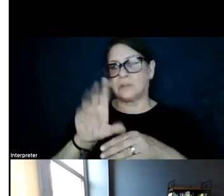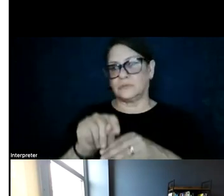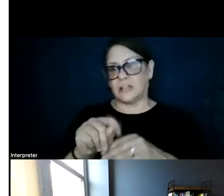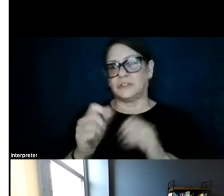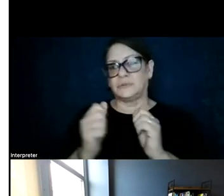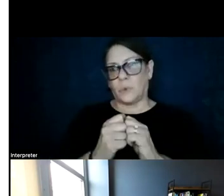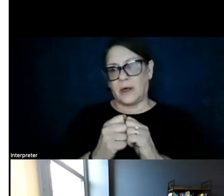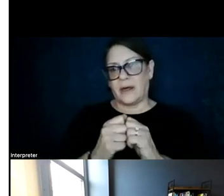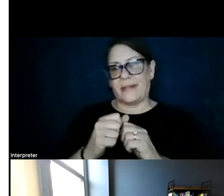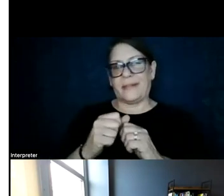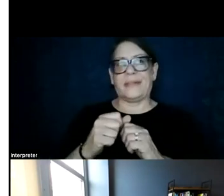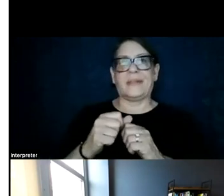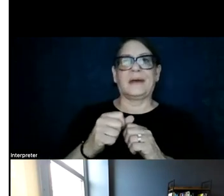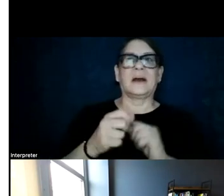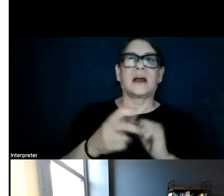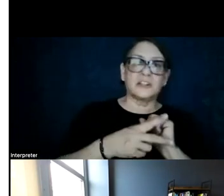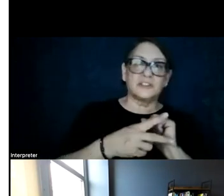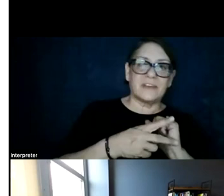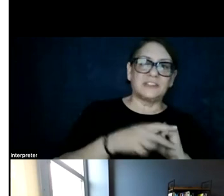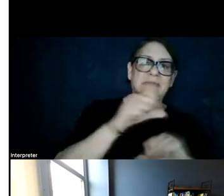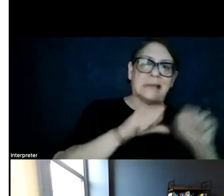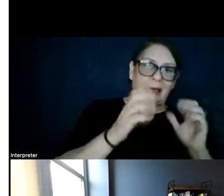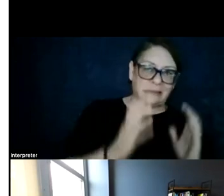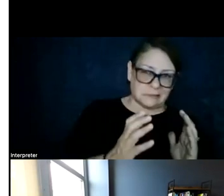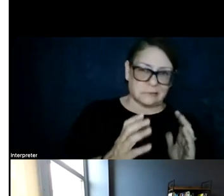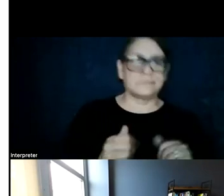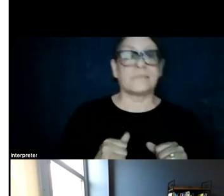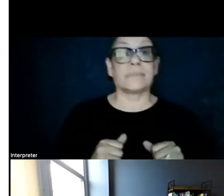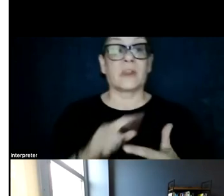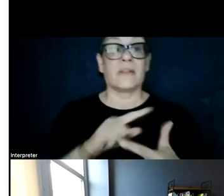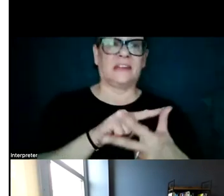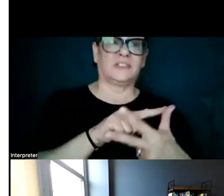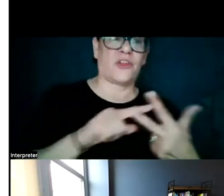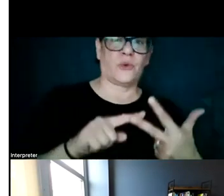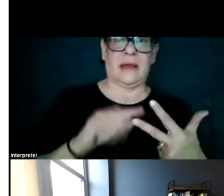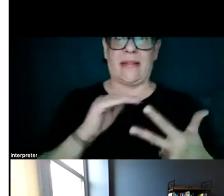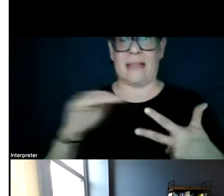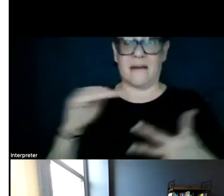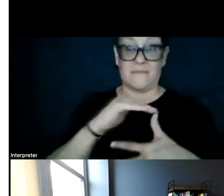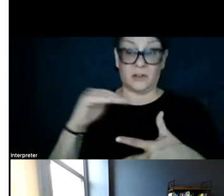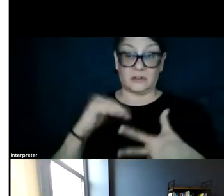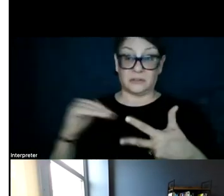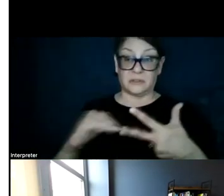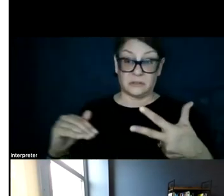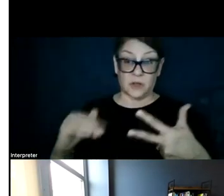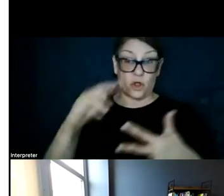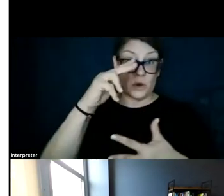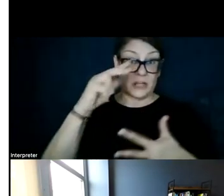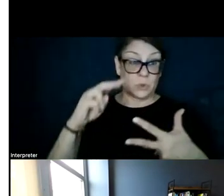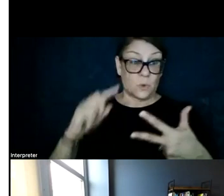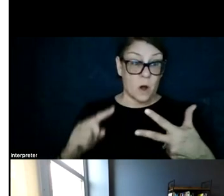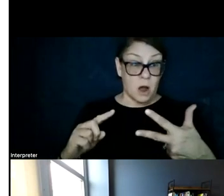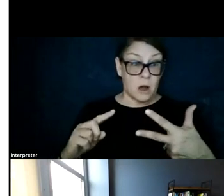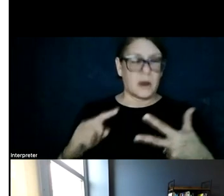conservation scientists. These three levels, siting levels, we've called, are